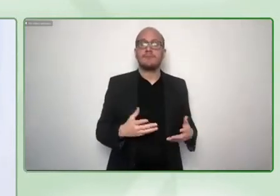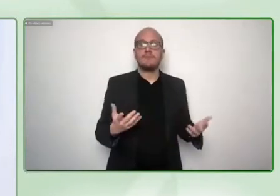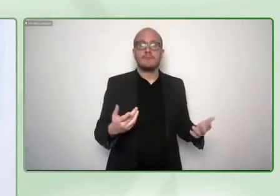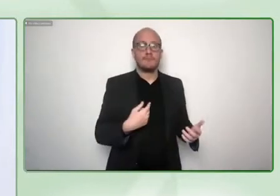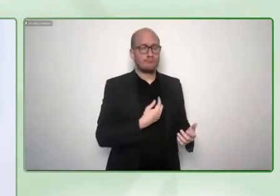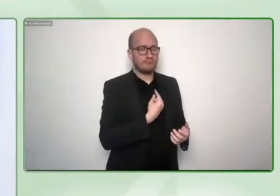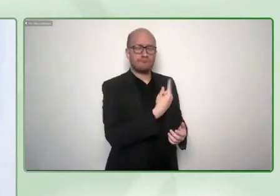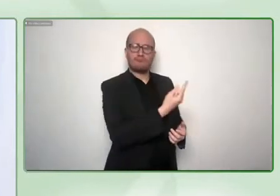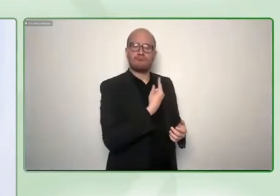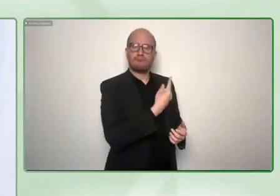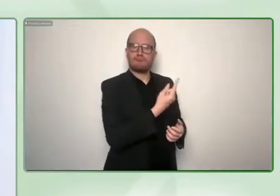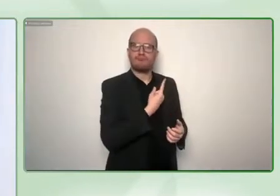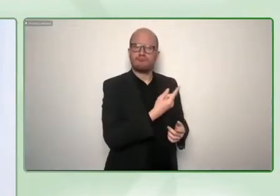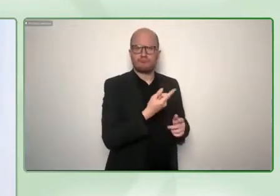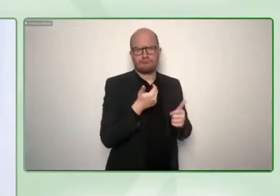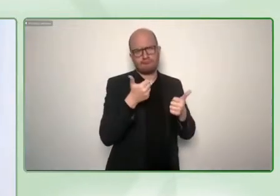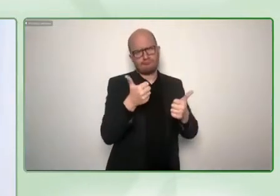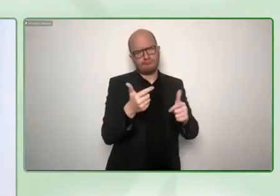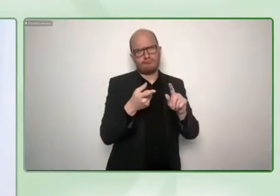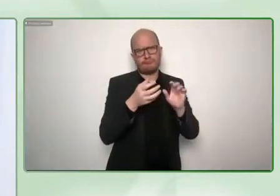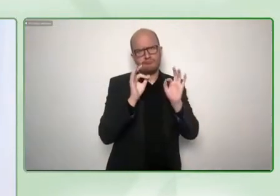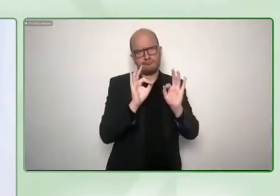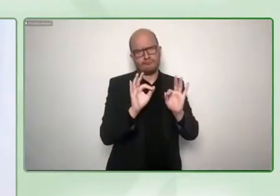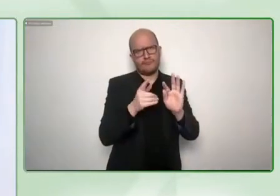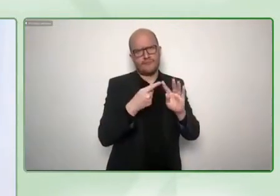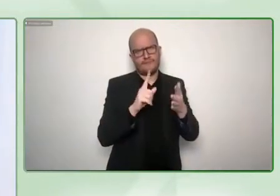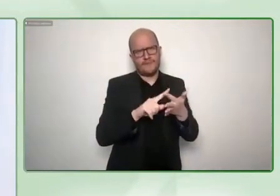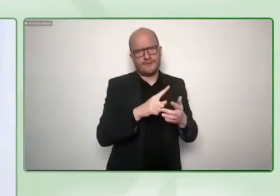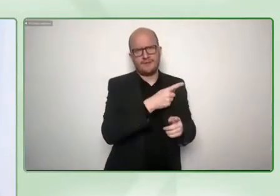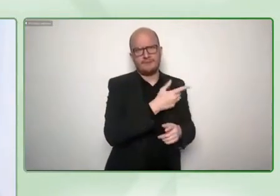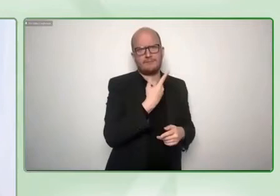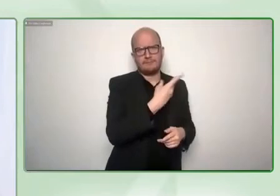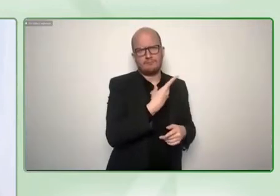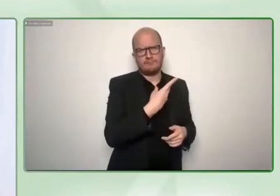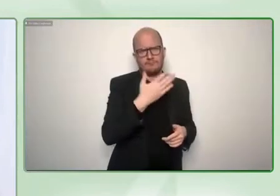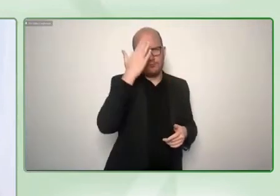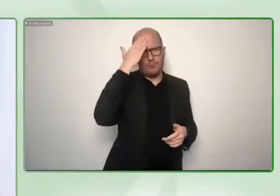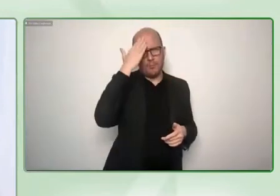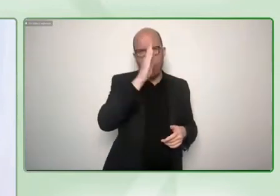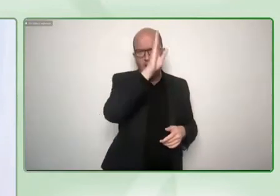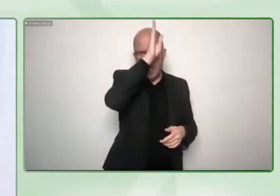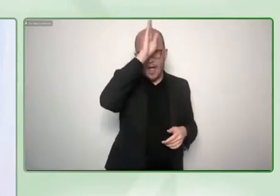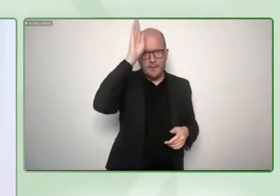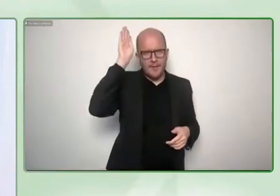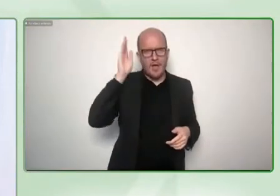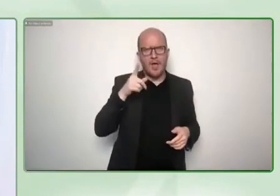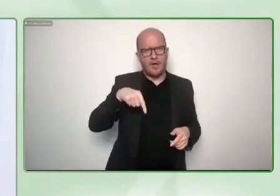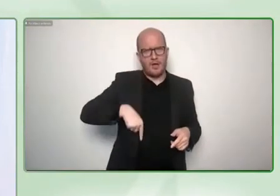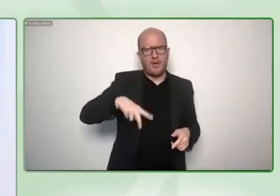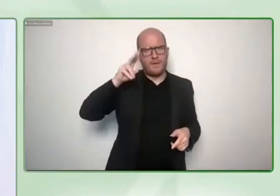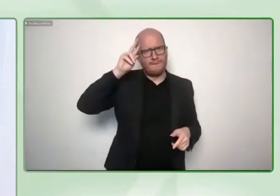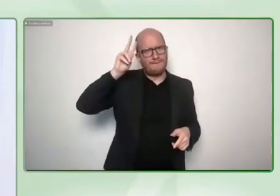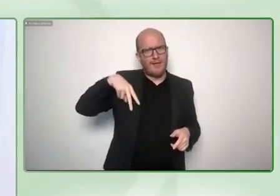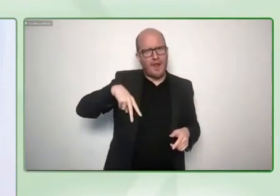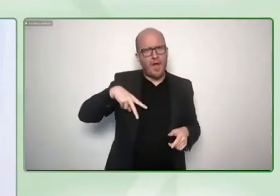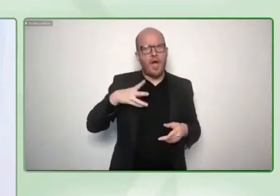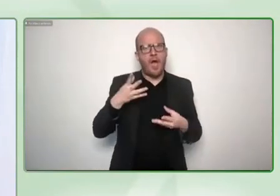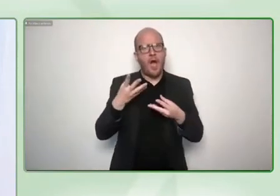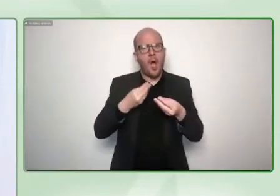from the academic world, from the Vienna University of Economics, Peter Wander,